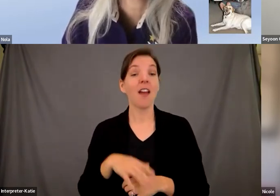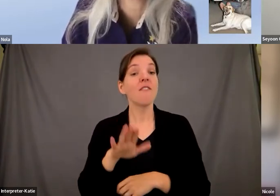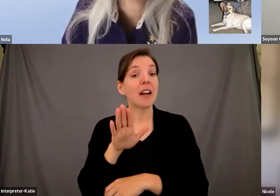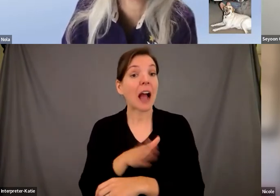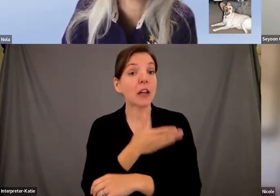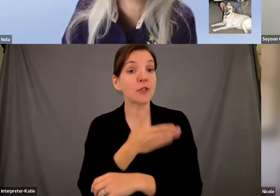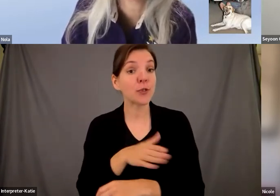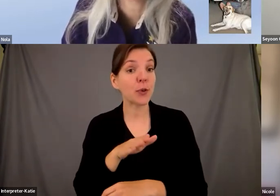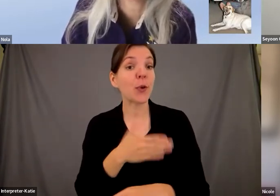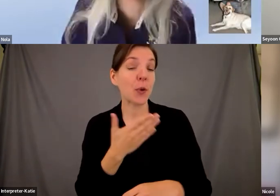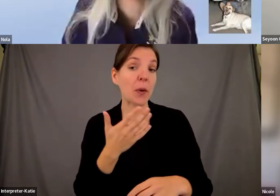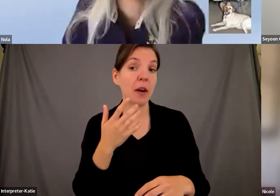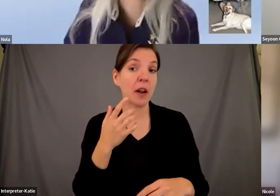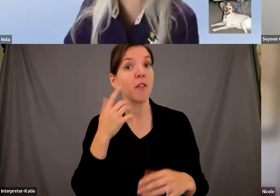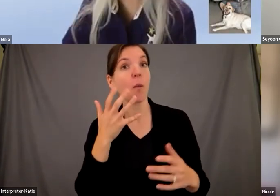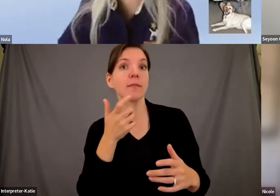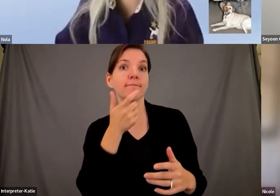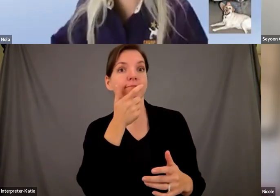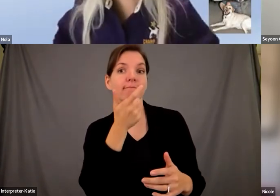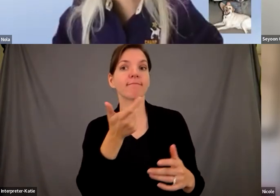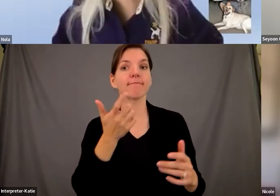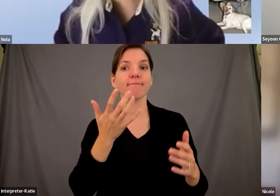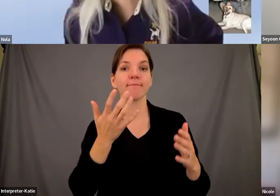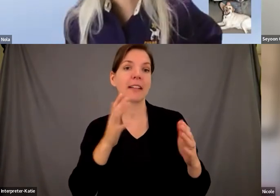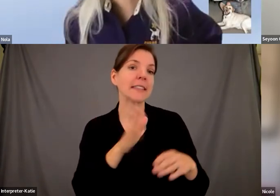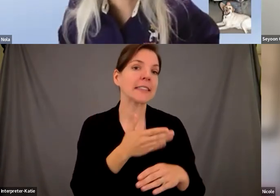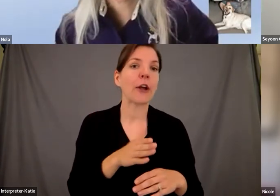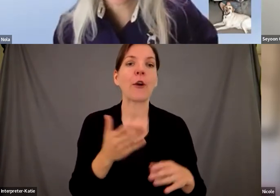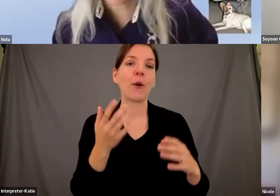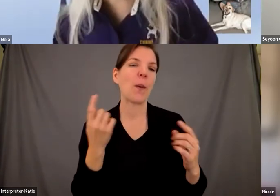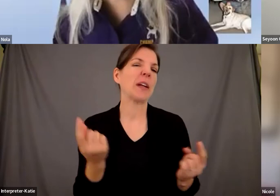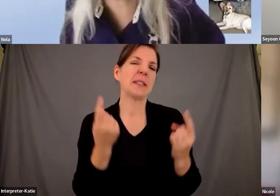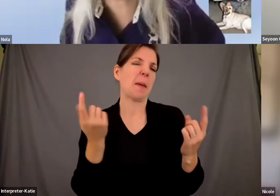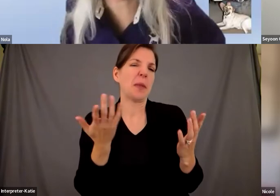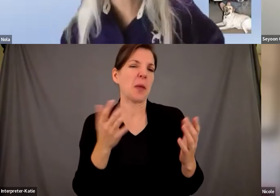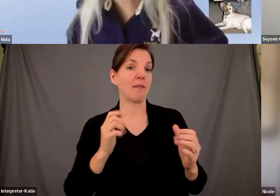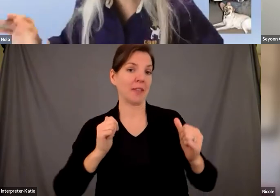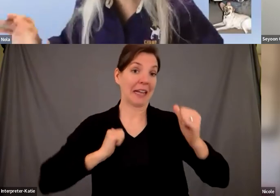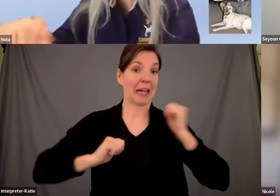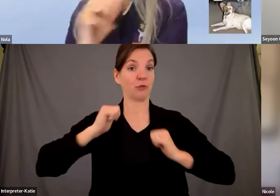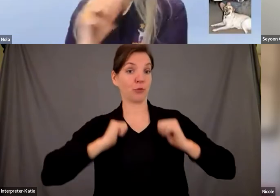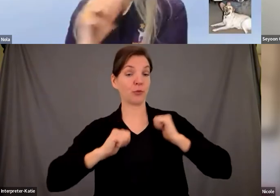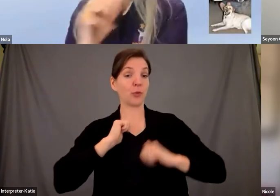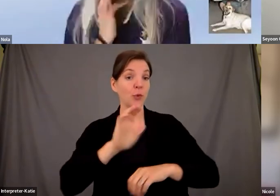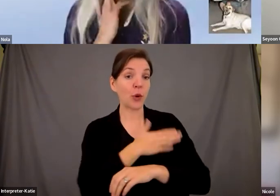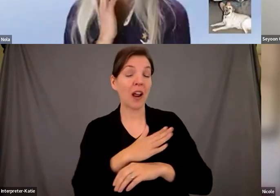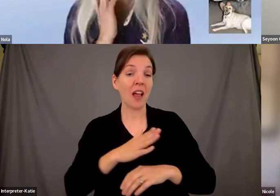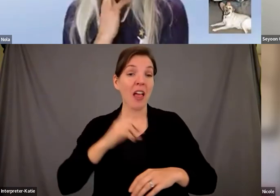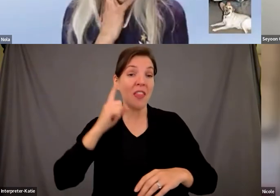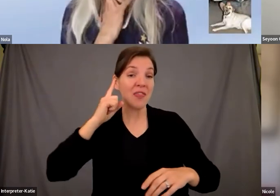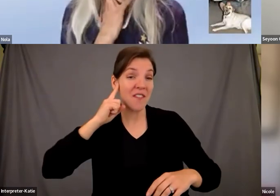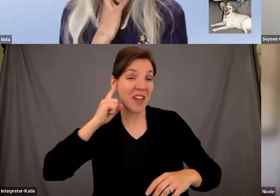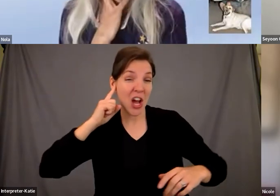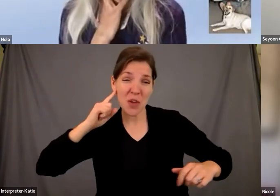to go like see a like an artist or a singer or whatever um perform at a concert the volume is so